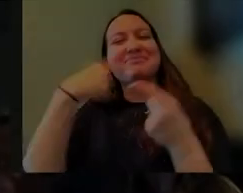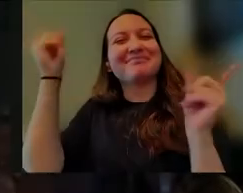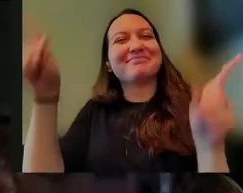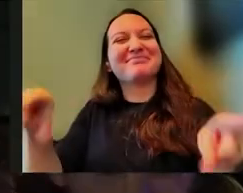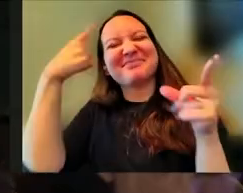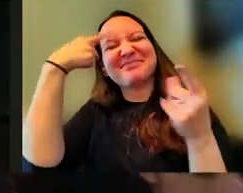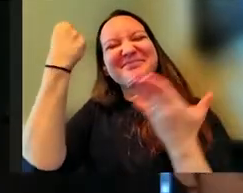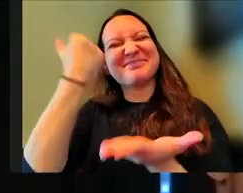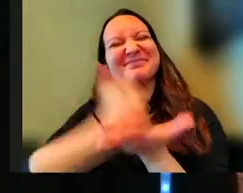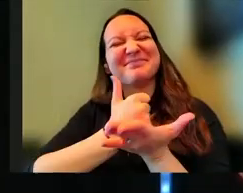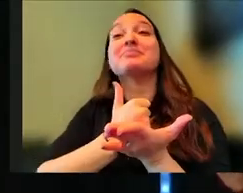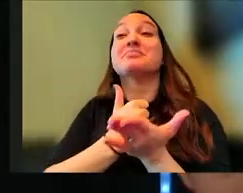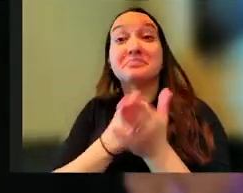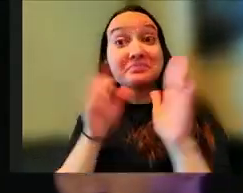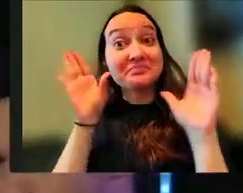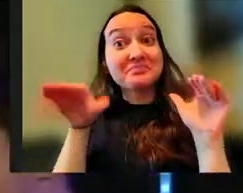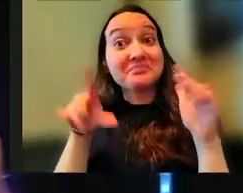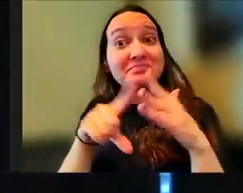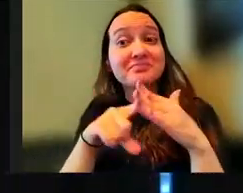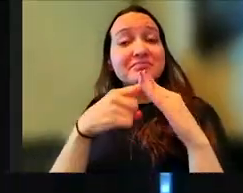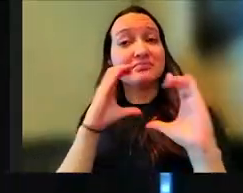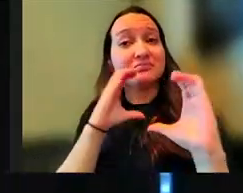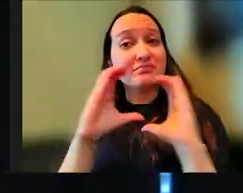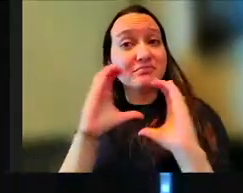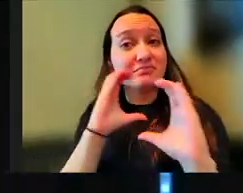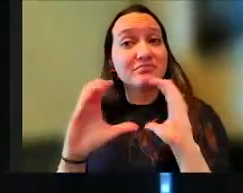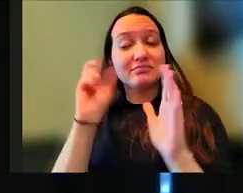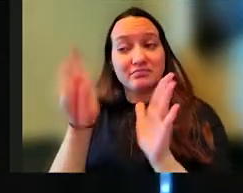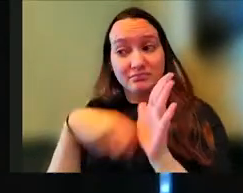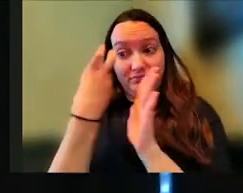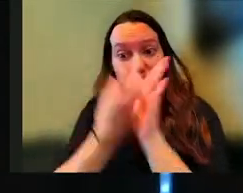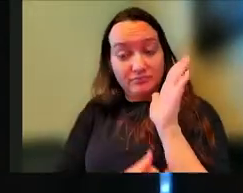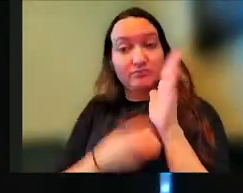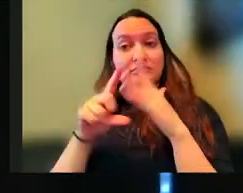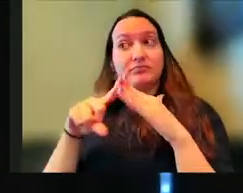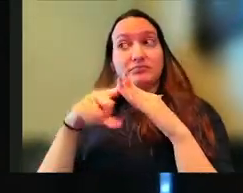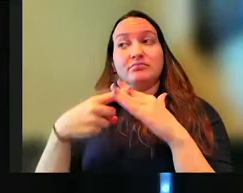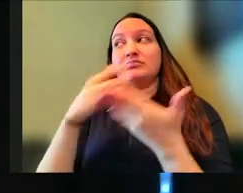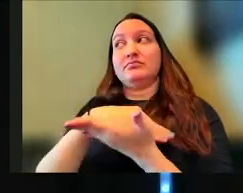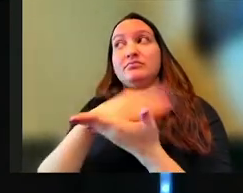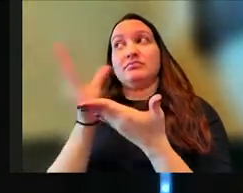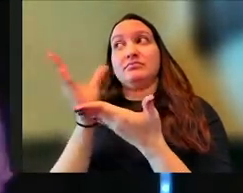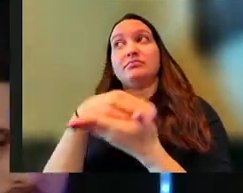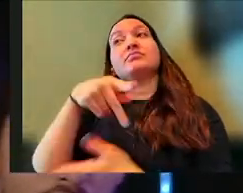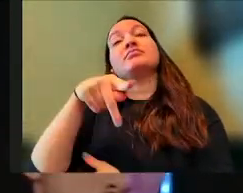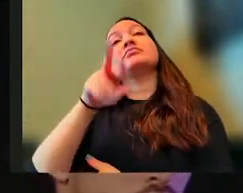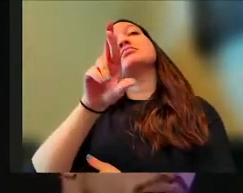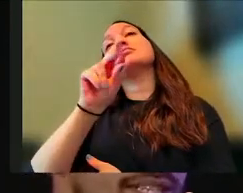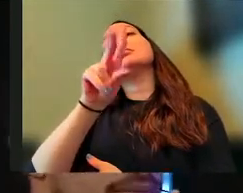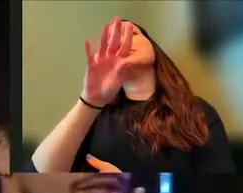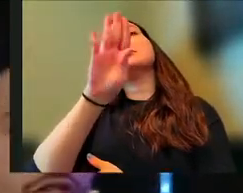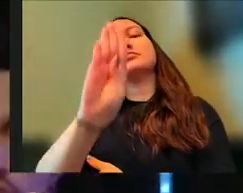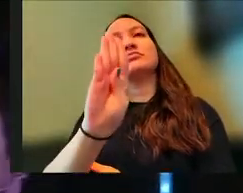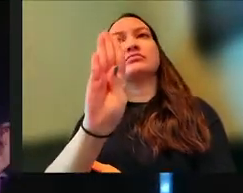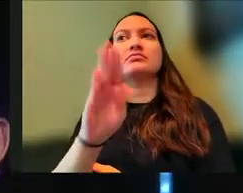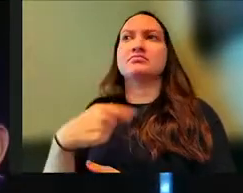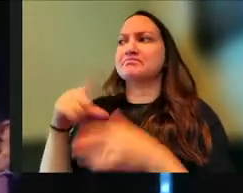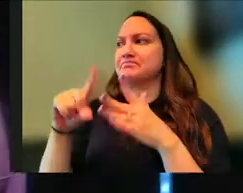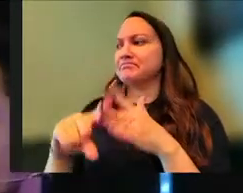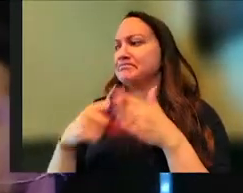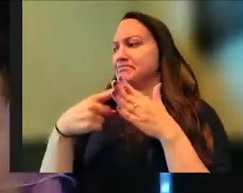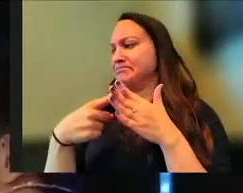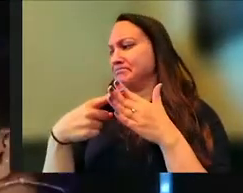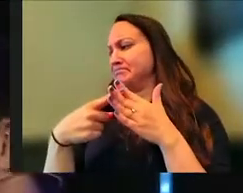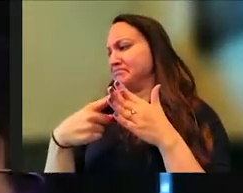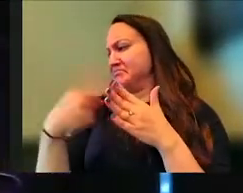Hey, to start this conversation off, to jump into our series on Proverbs, I figured it'd be a good idea to just start with something super,